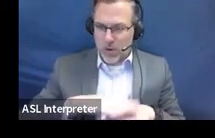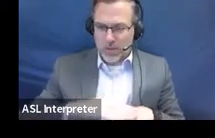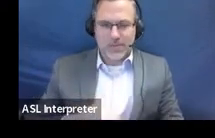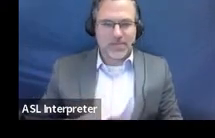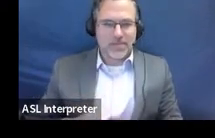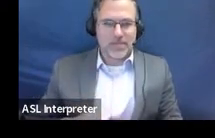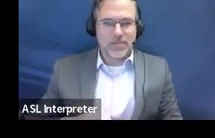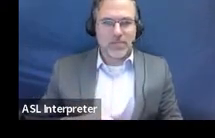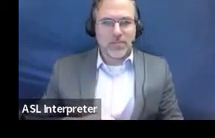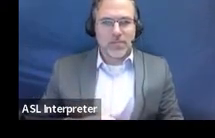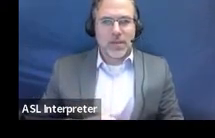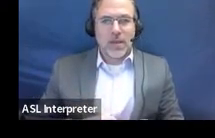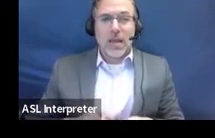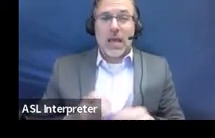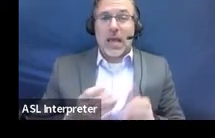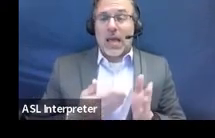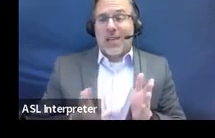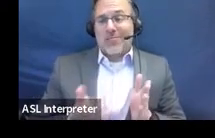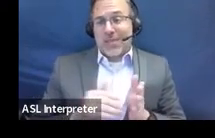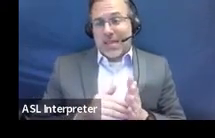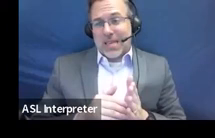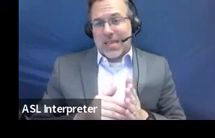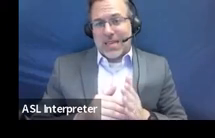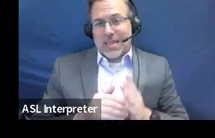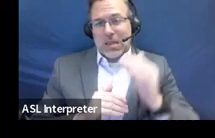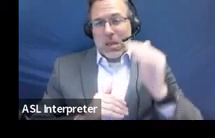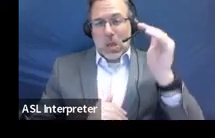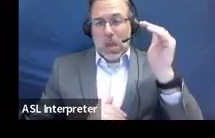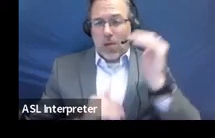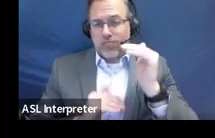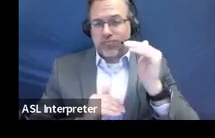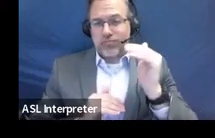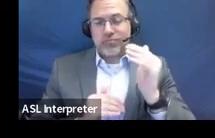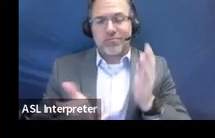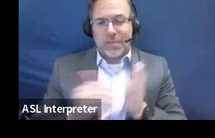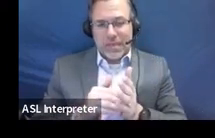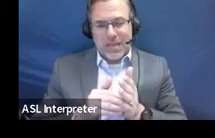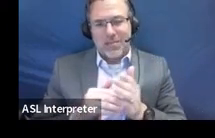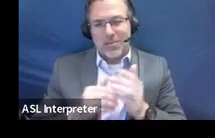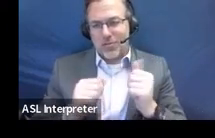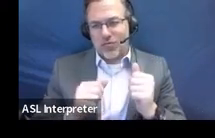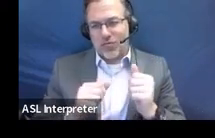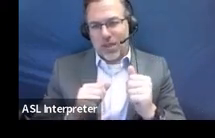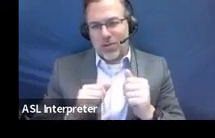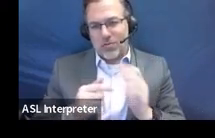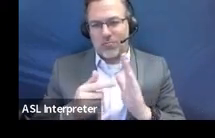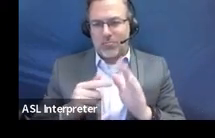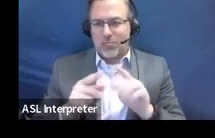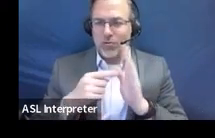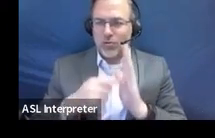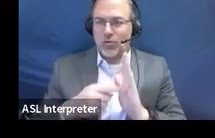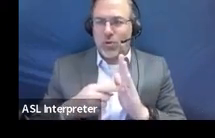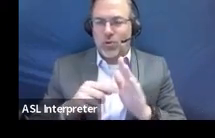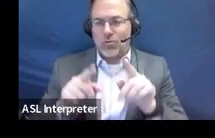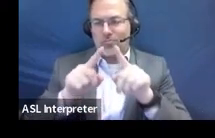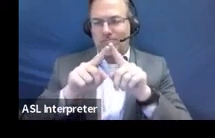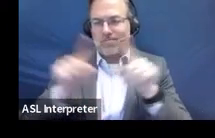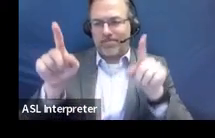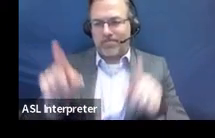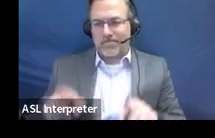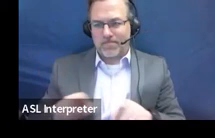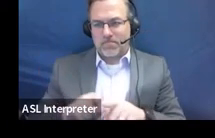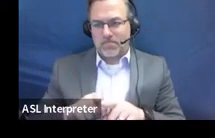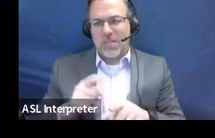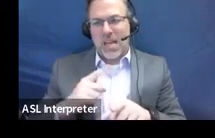Okay, so again, this is kind of small, I apologize, but to try to fit this whole thing together. I had to make it